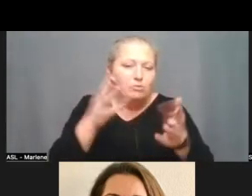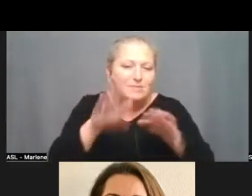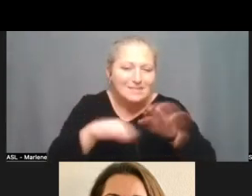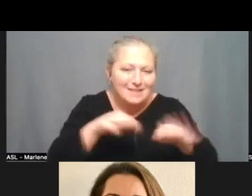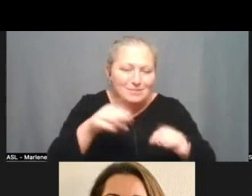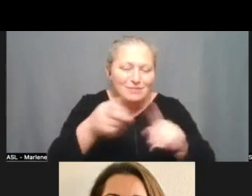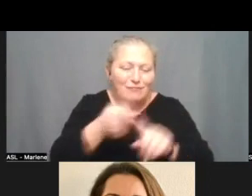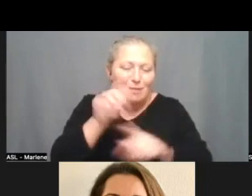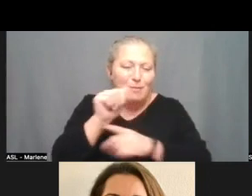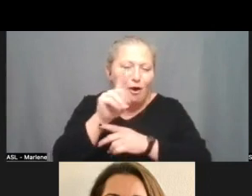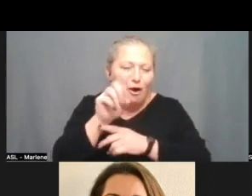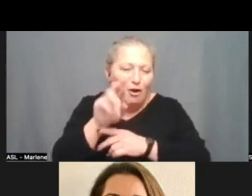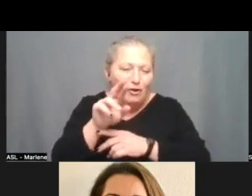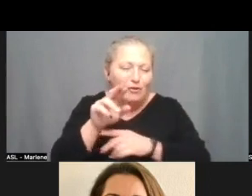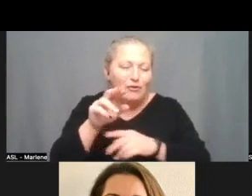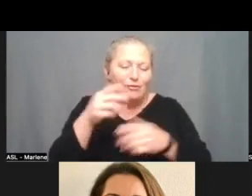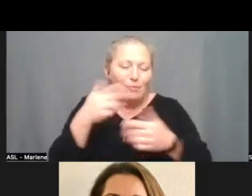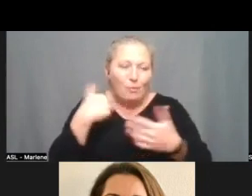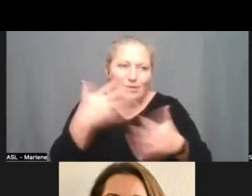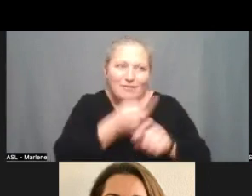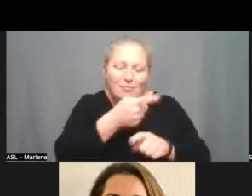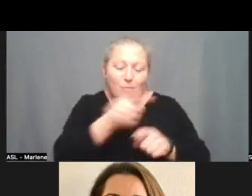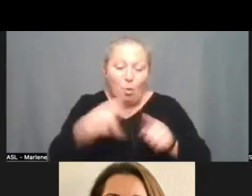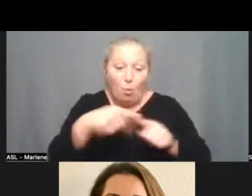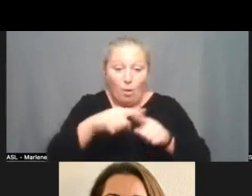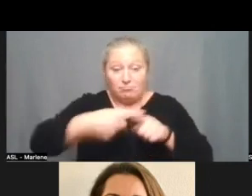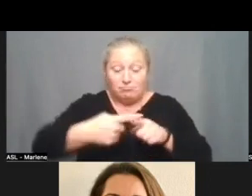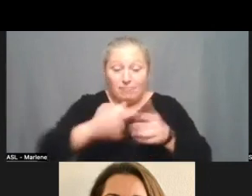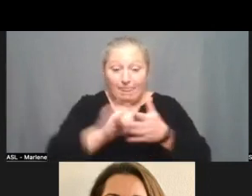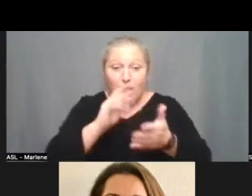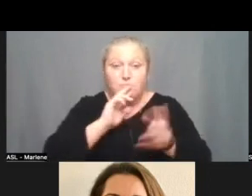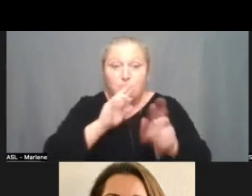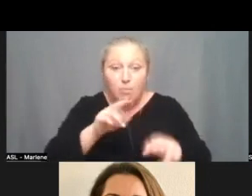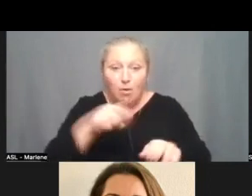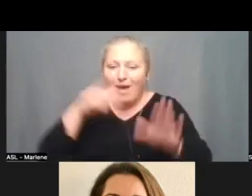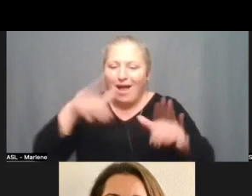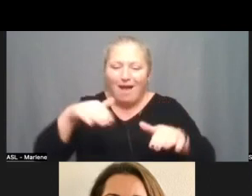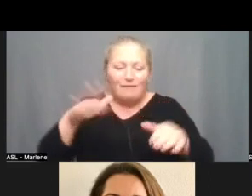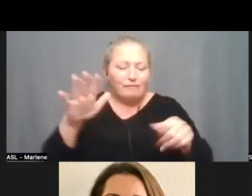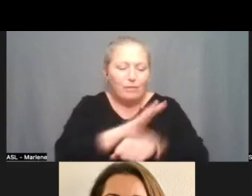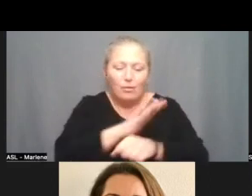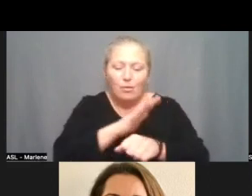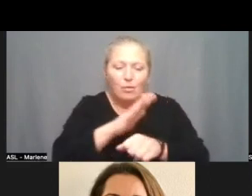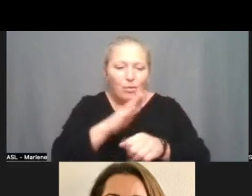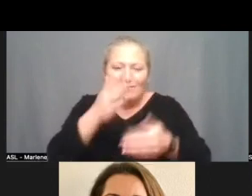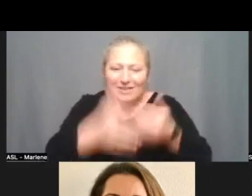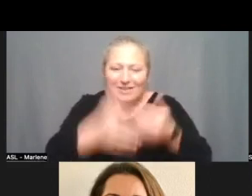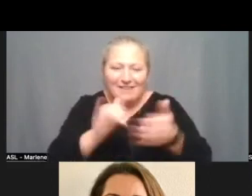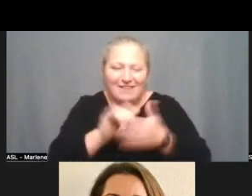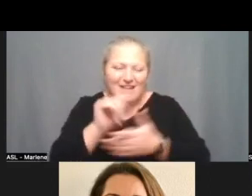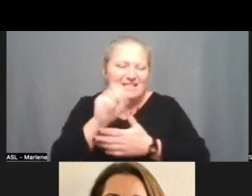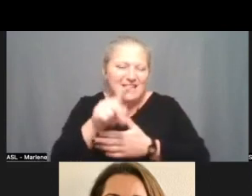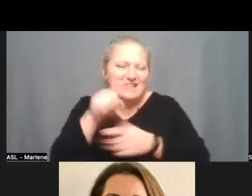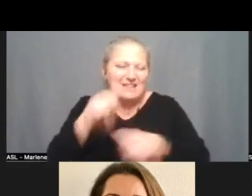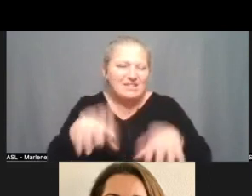and at the time this report was generated we had not completed the full reconciliation of that there are some additional tasks we're going to take and some